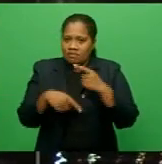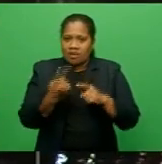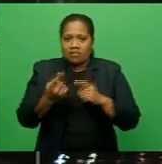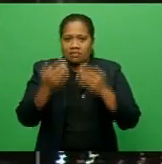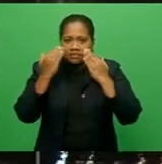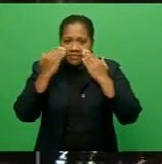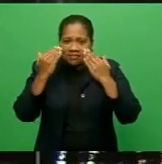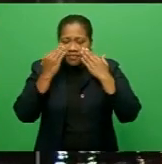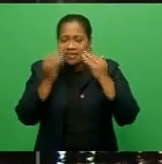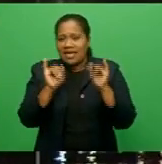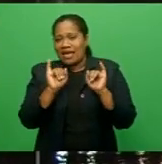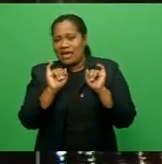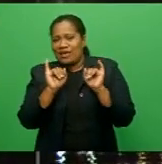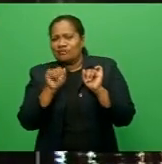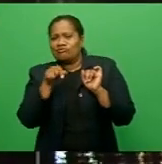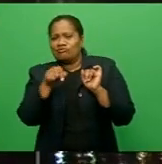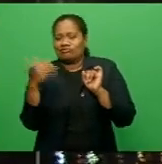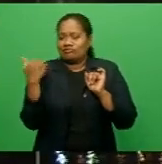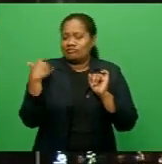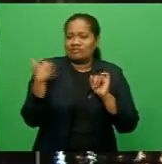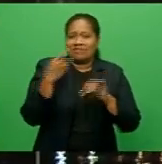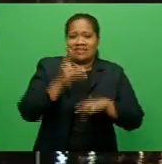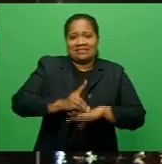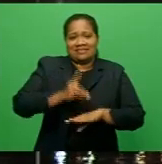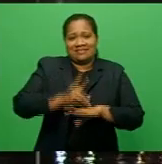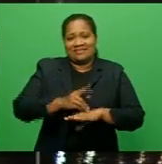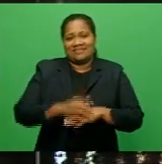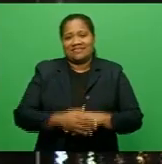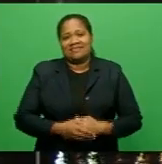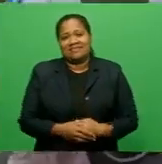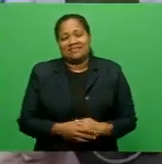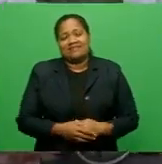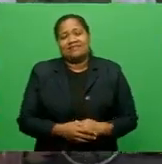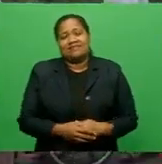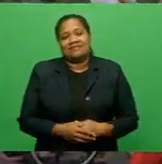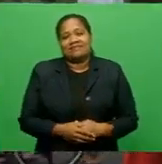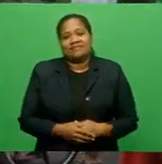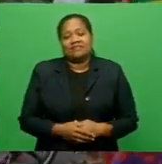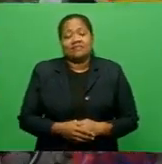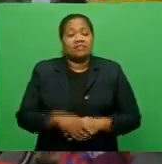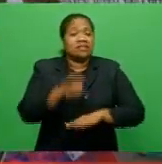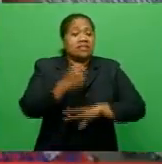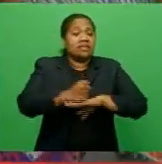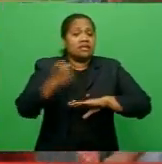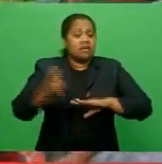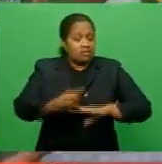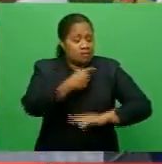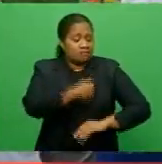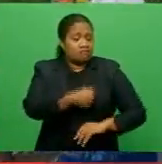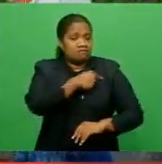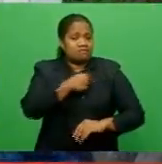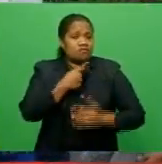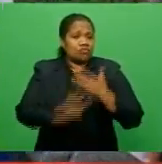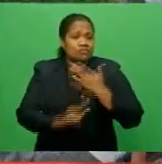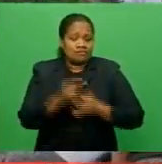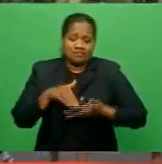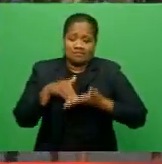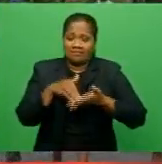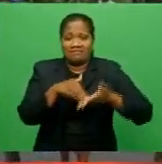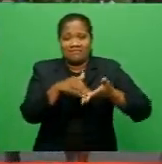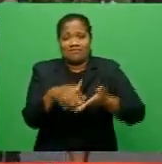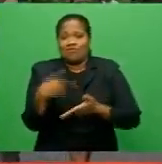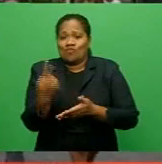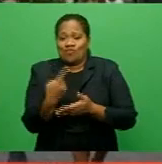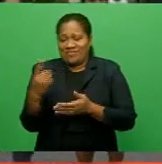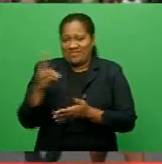on issues affecting the disabled. Sayyad Kayyum says, The government's commitment to helping those disabled were clearly